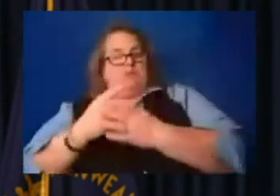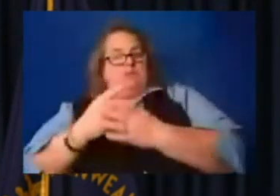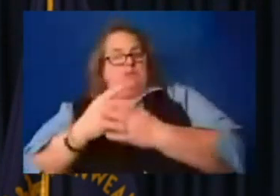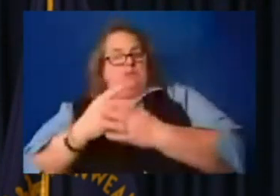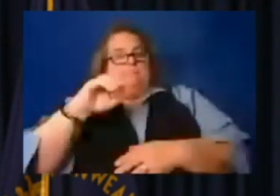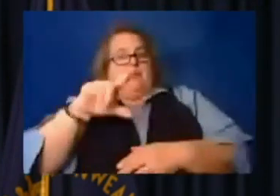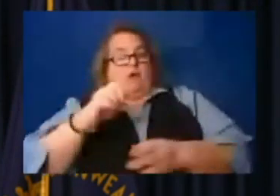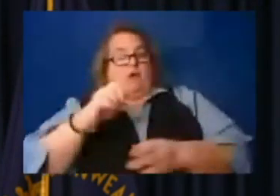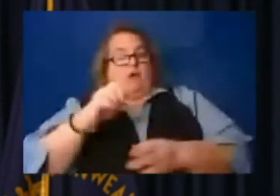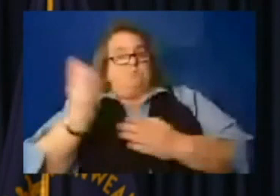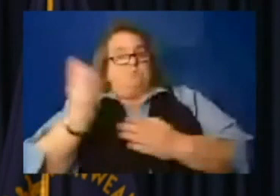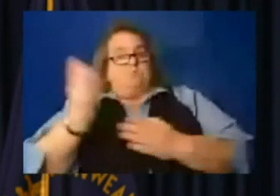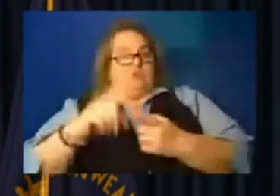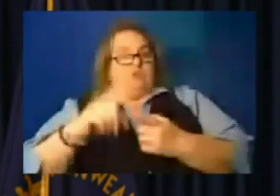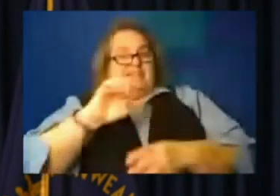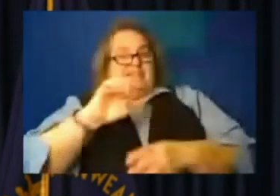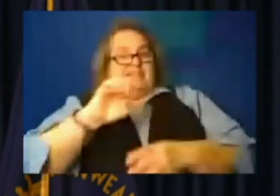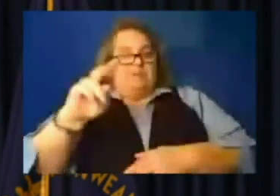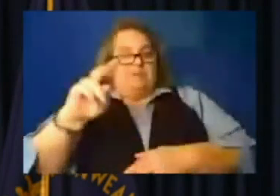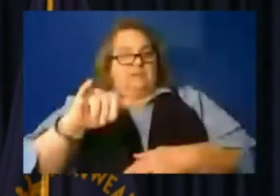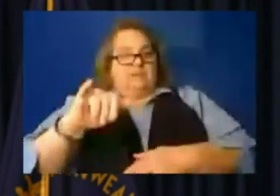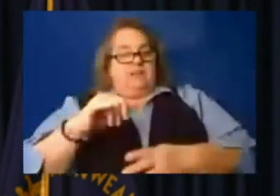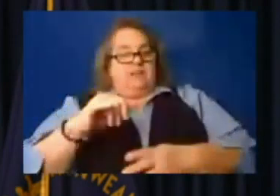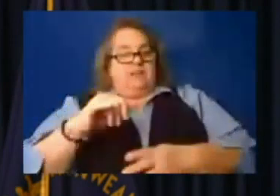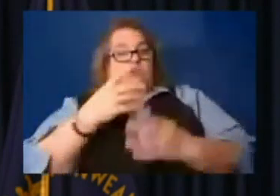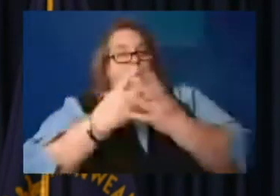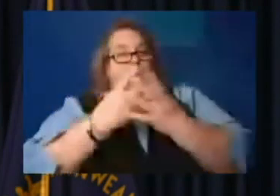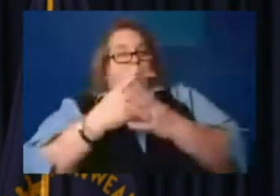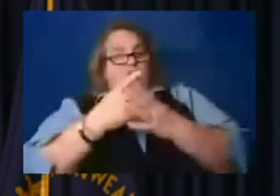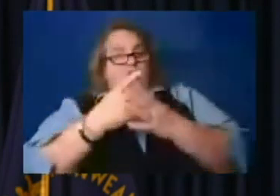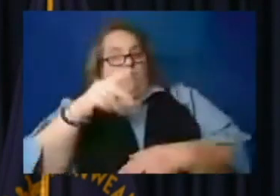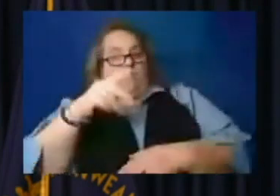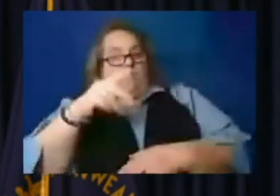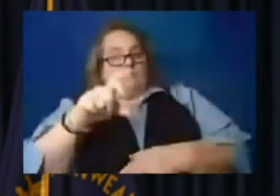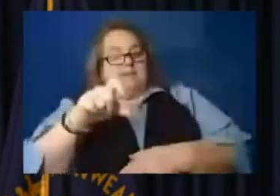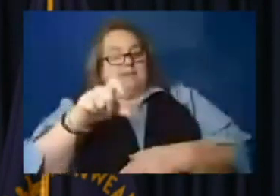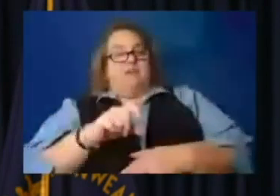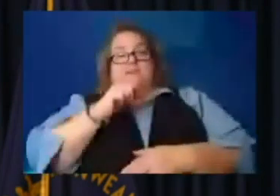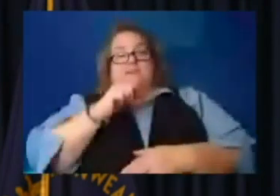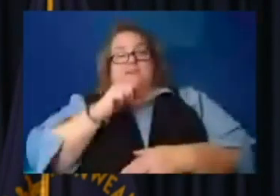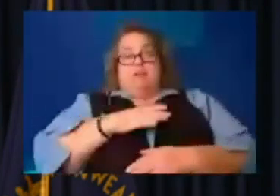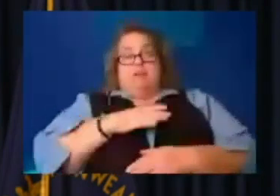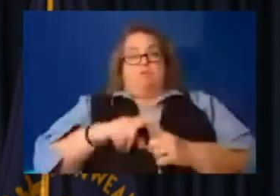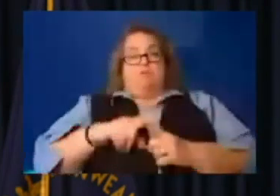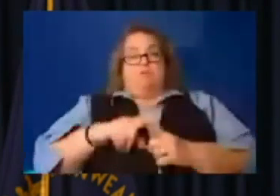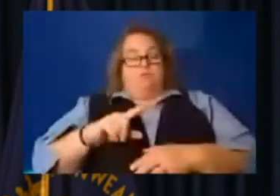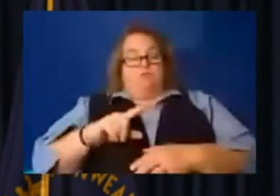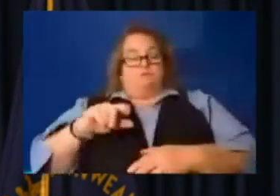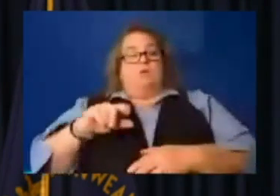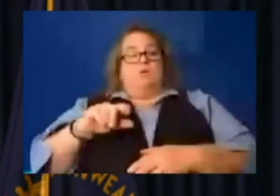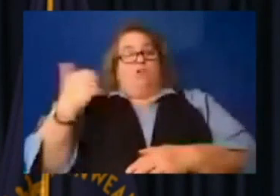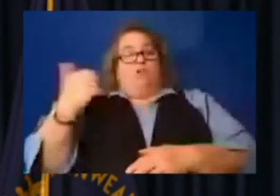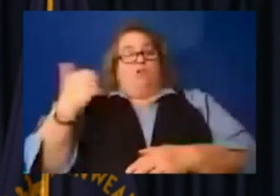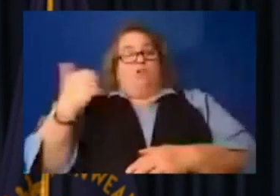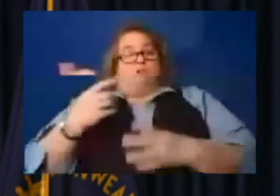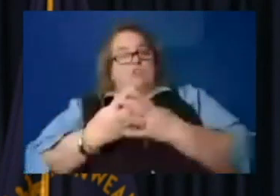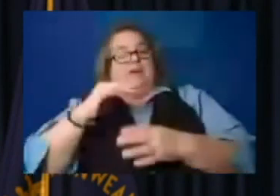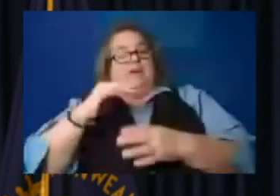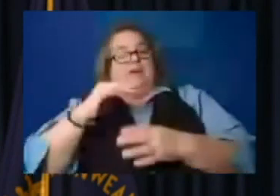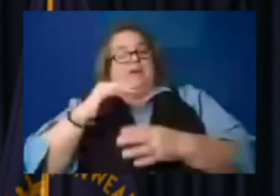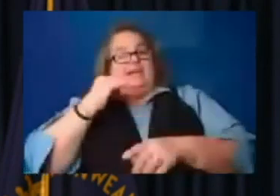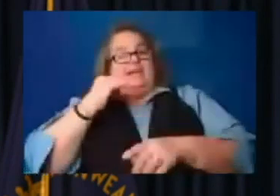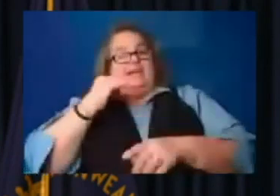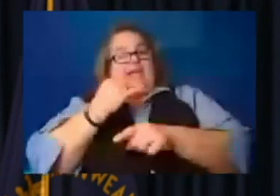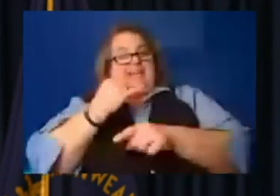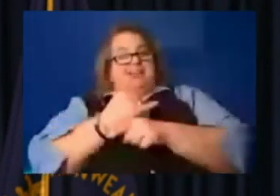inmates transferred to the Kentucky Correctional Institution for Women. So proud that we were able